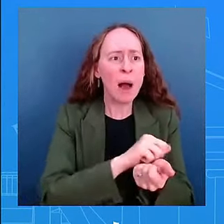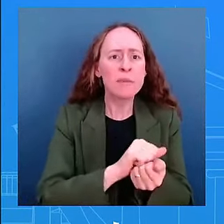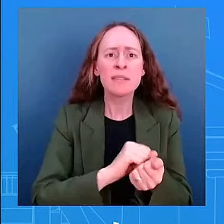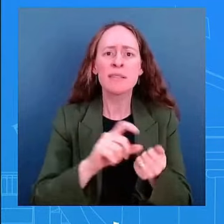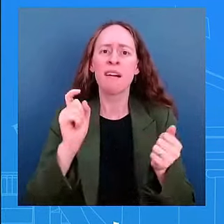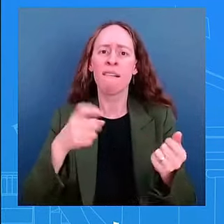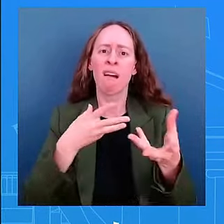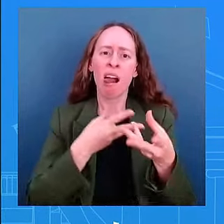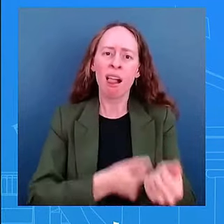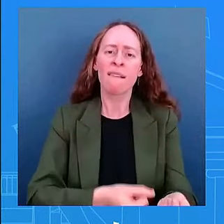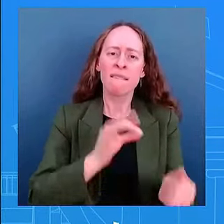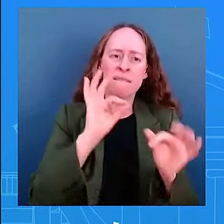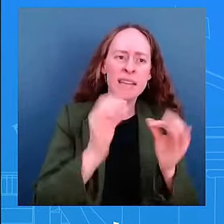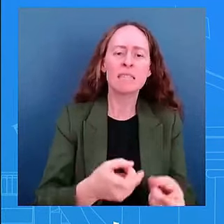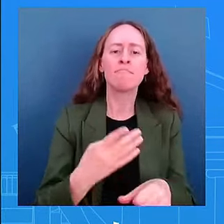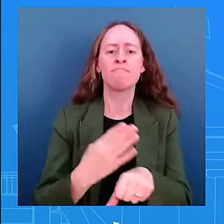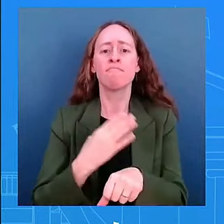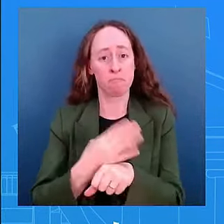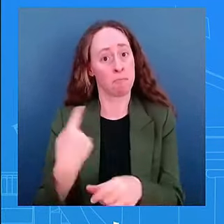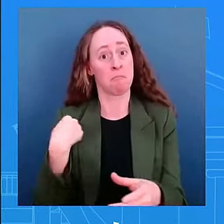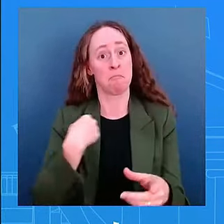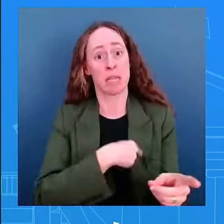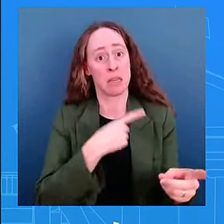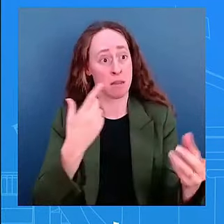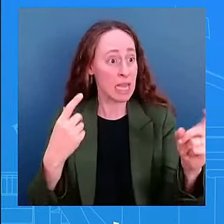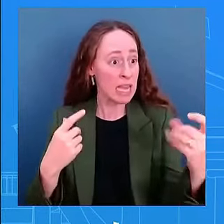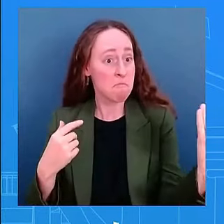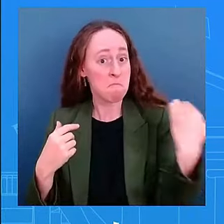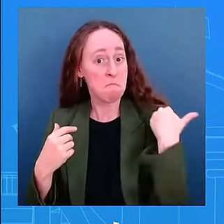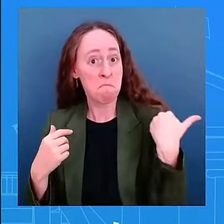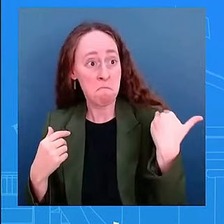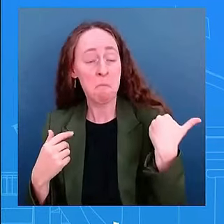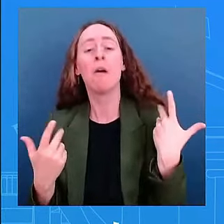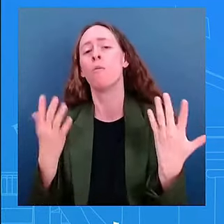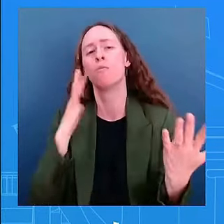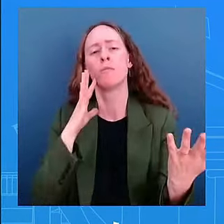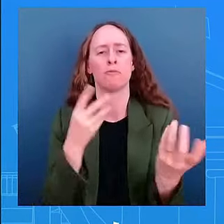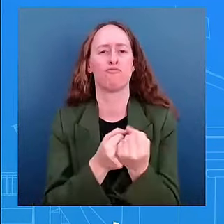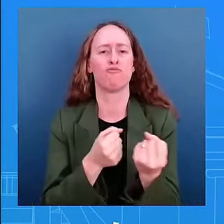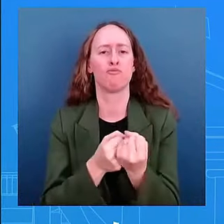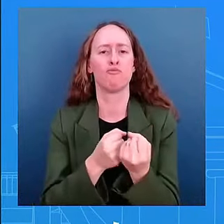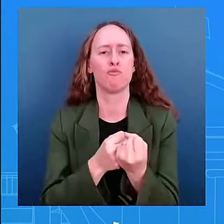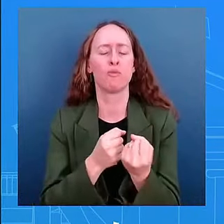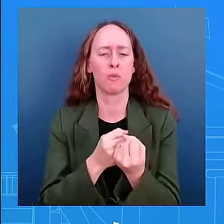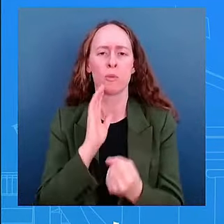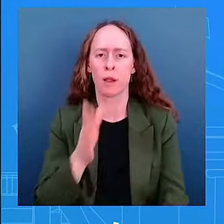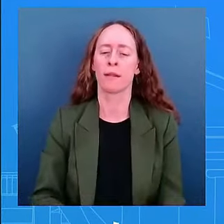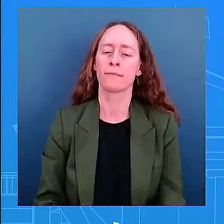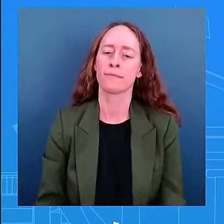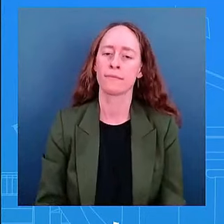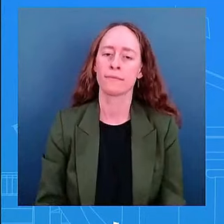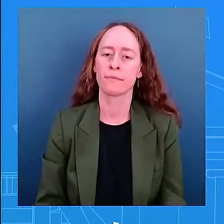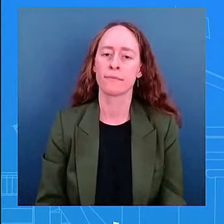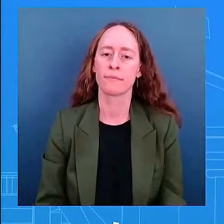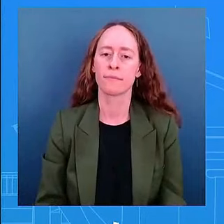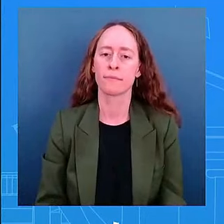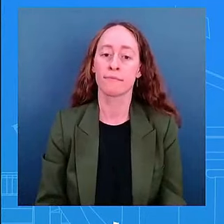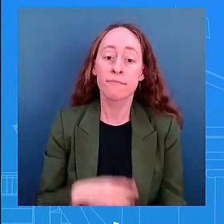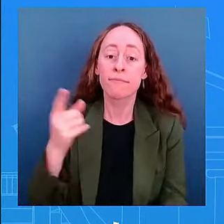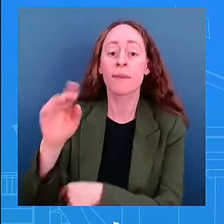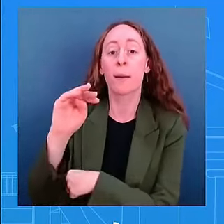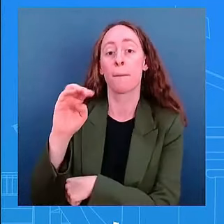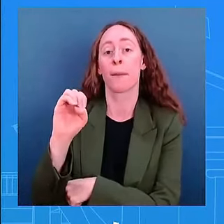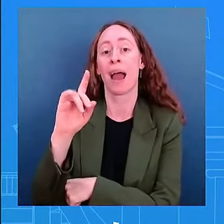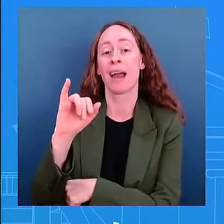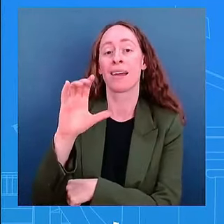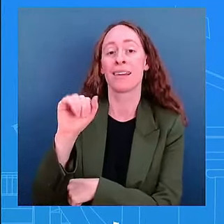support as needed today the 59th anniversary of medicare and medicaid two programs that have given tens of